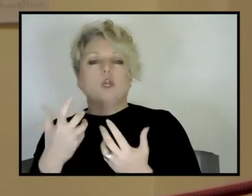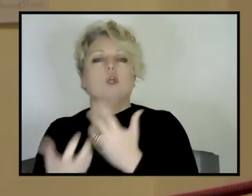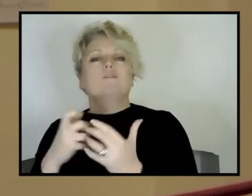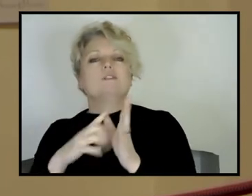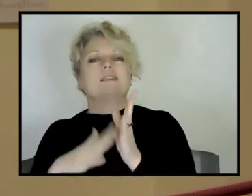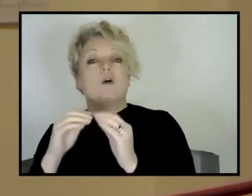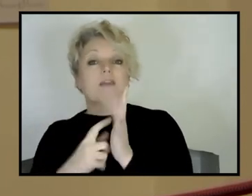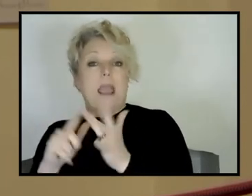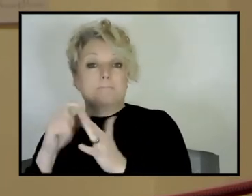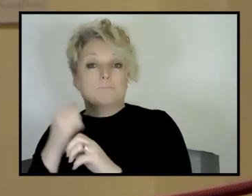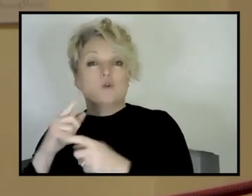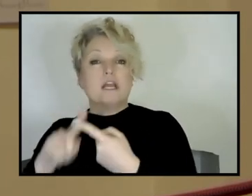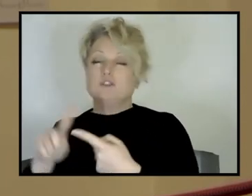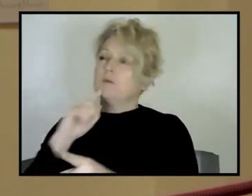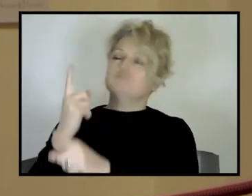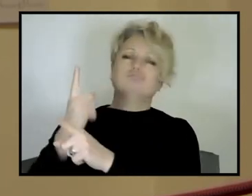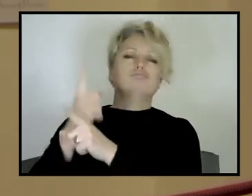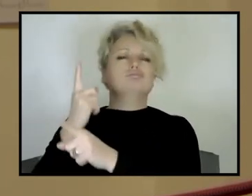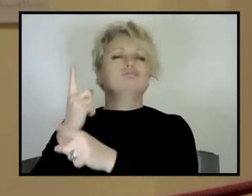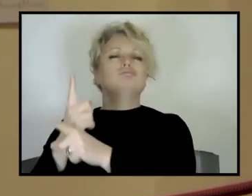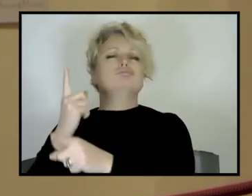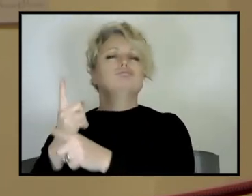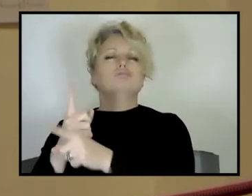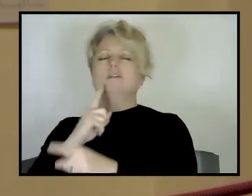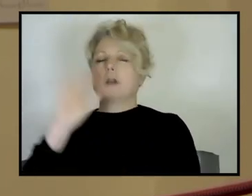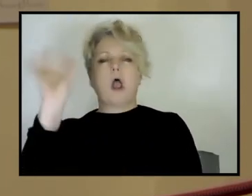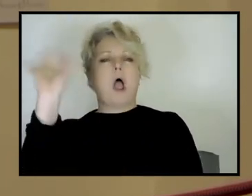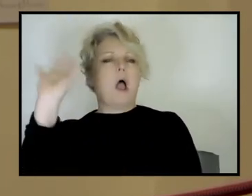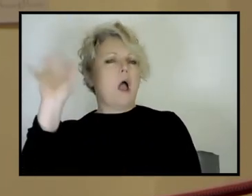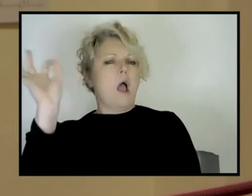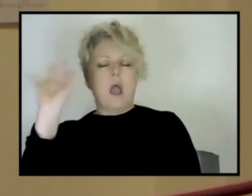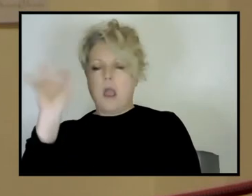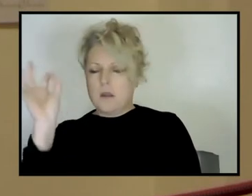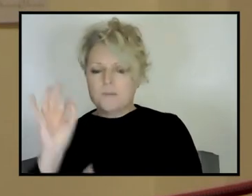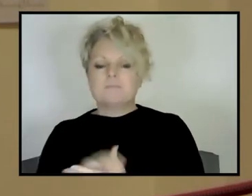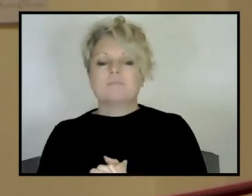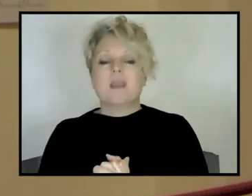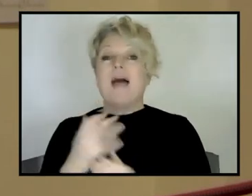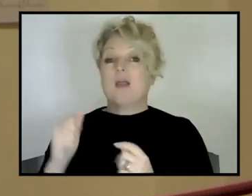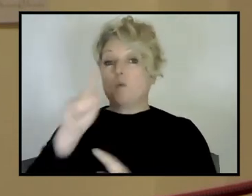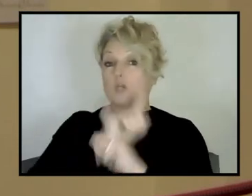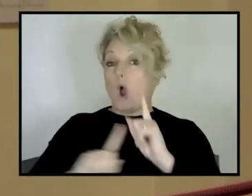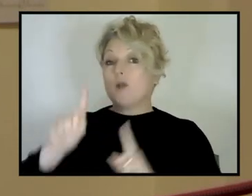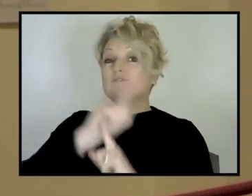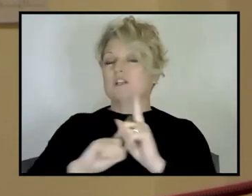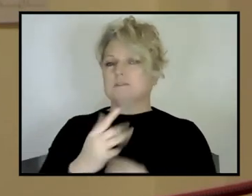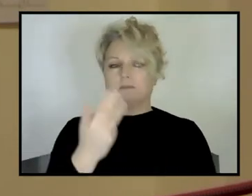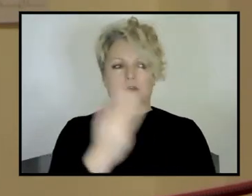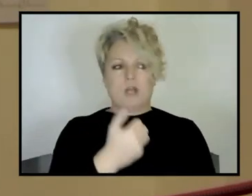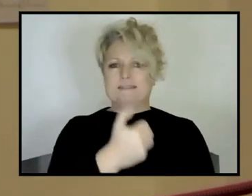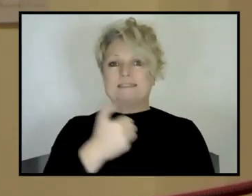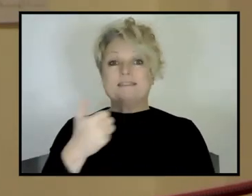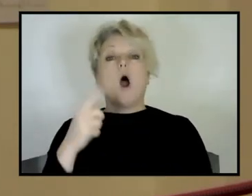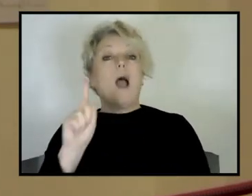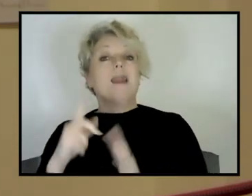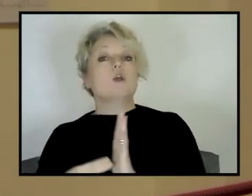people who did, did continental drift in, in 1926 at a conference. was a group of them. And particularly in North America, actually,